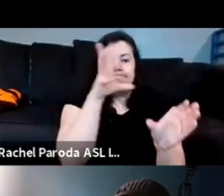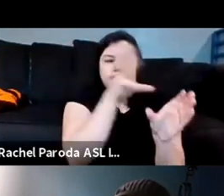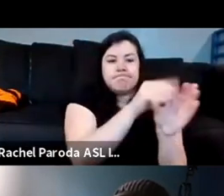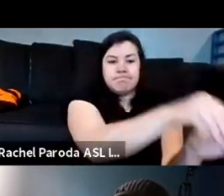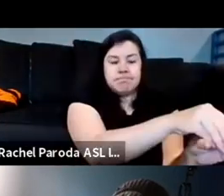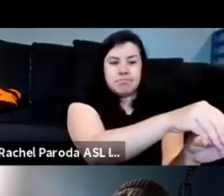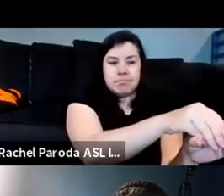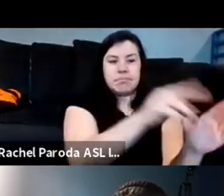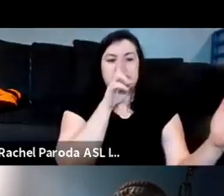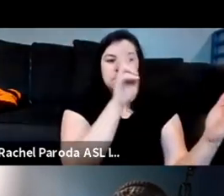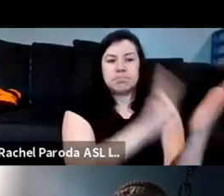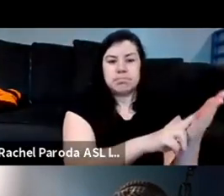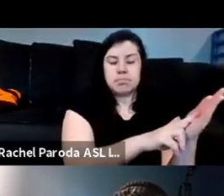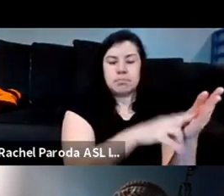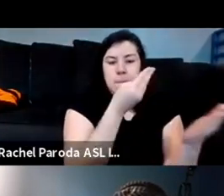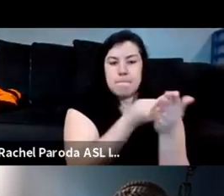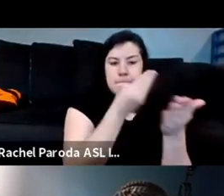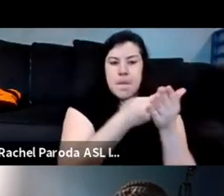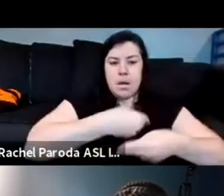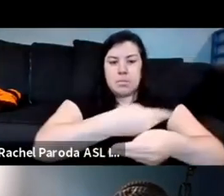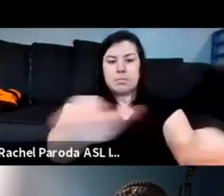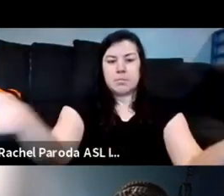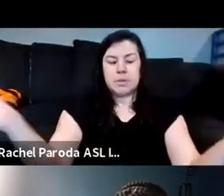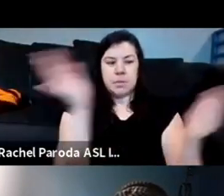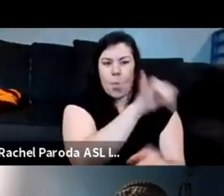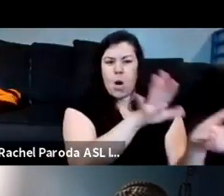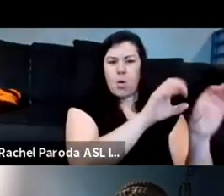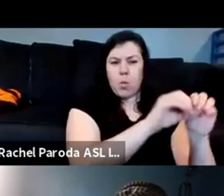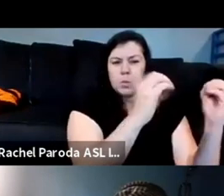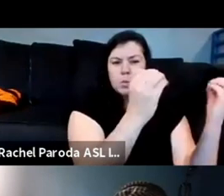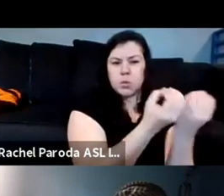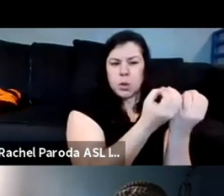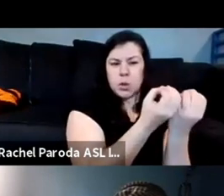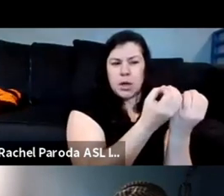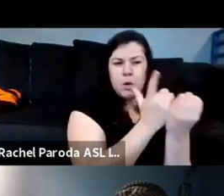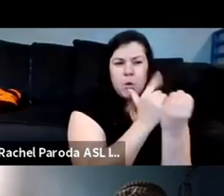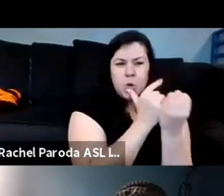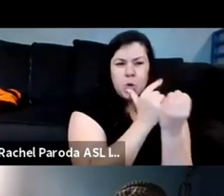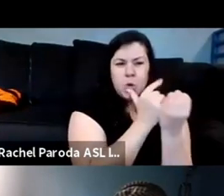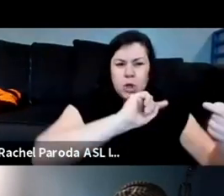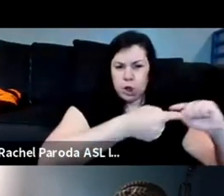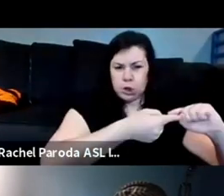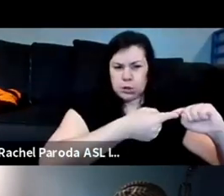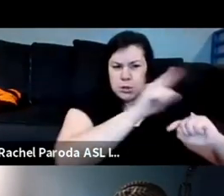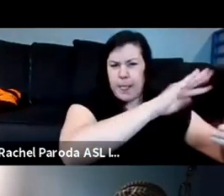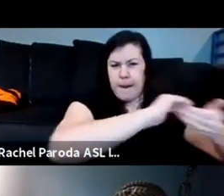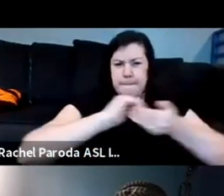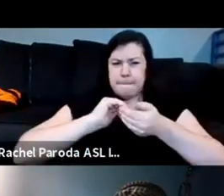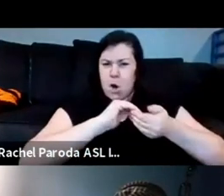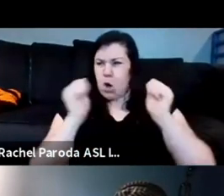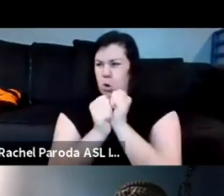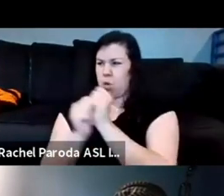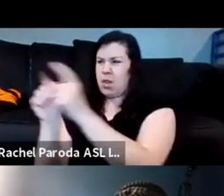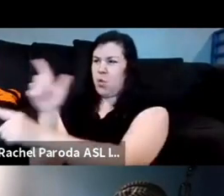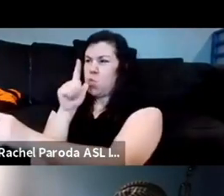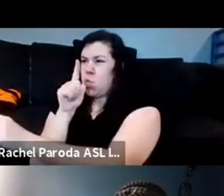grants um through organizations that are harmful um partnering in press releases with agencies that don't um effectively